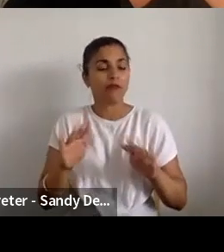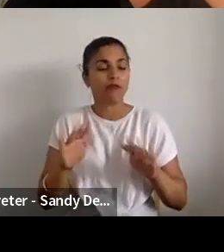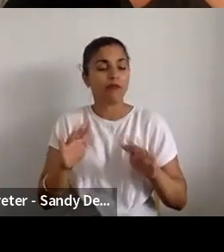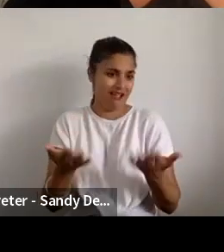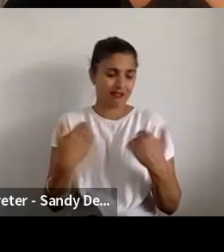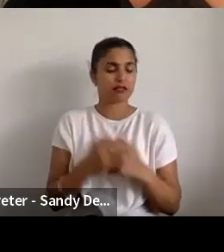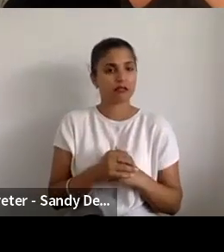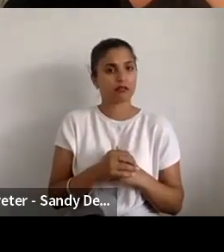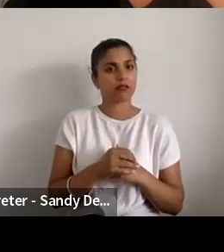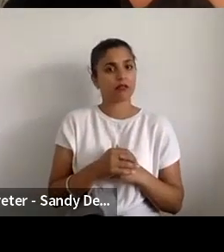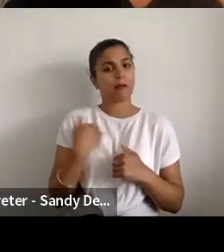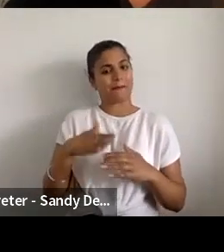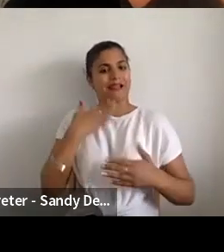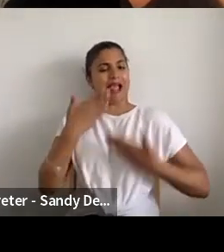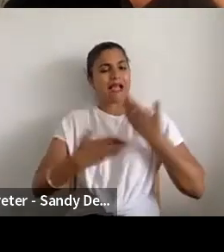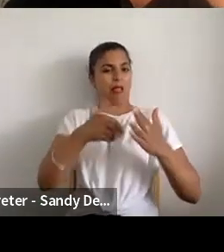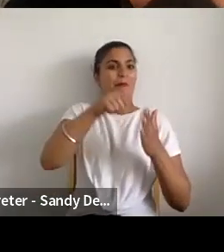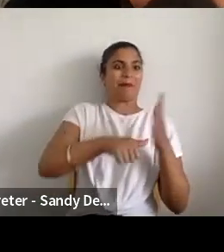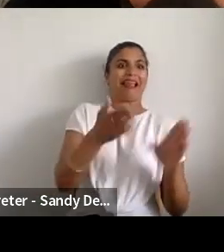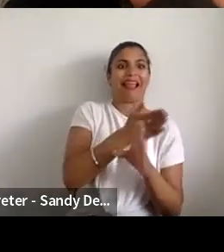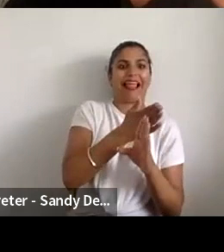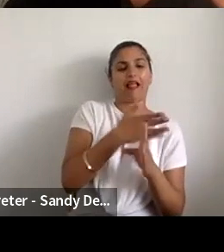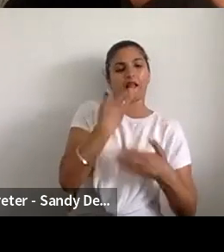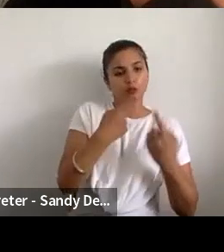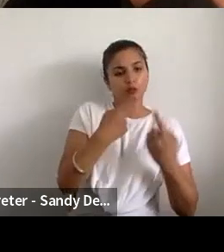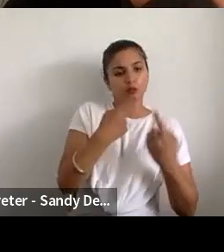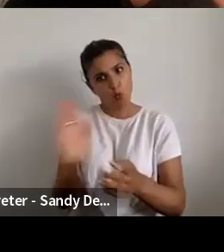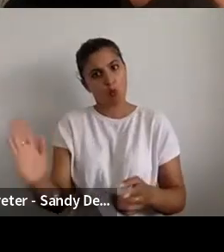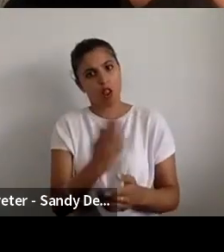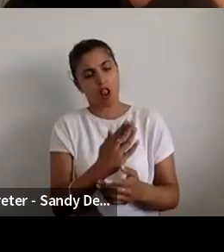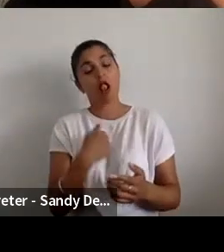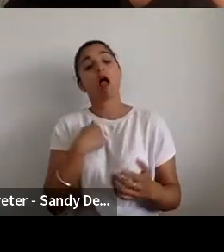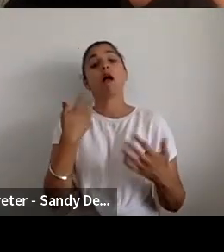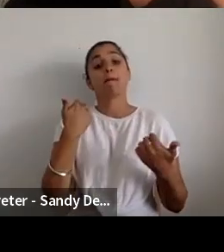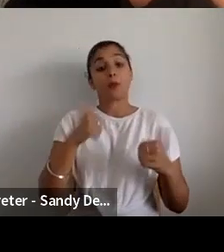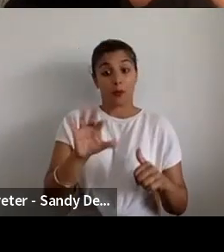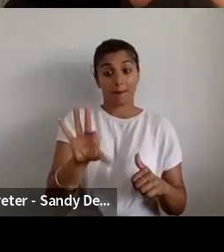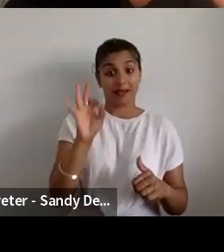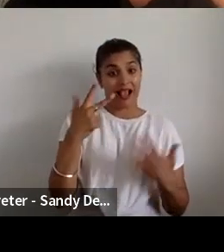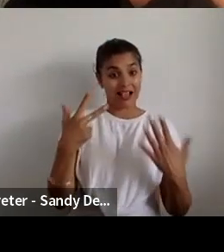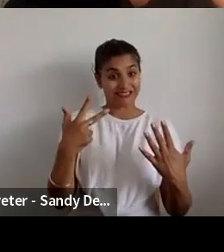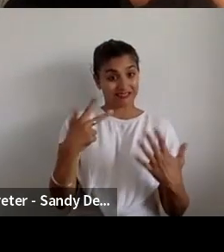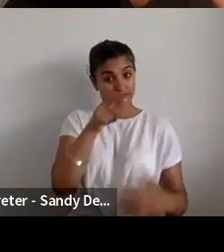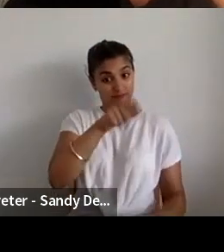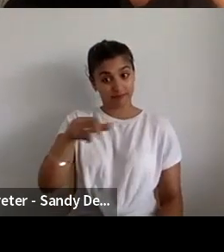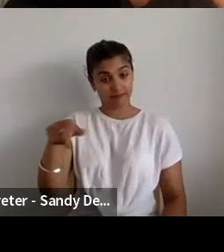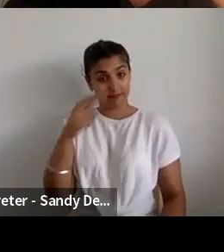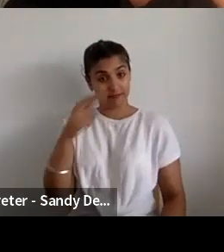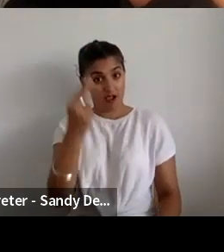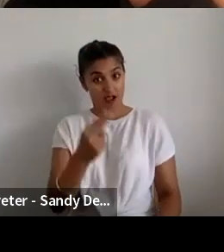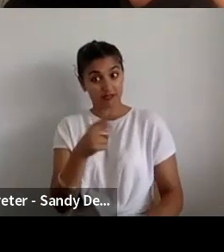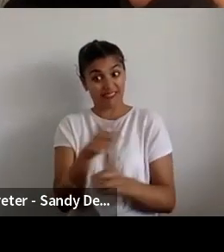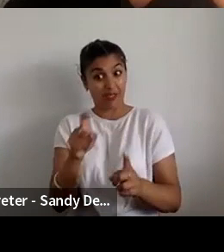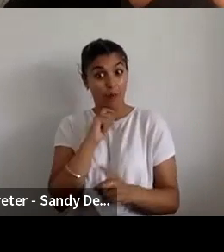explained right at the start. And so, yeah, we've selected our eight artists and they are coming to Edinburgh